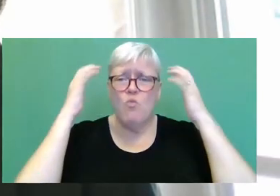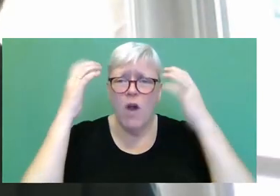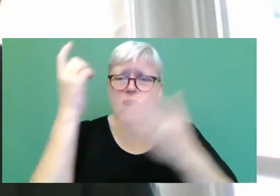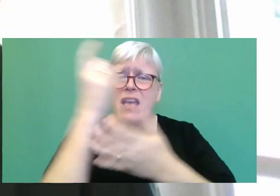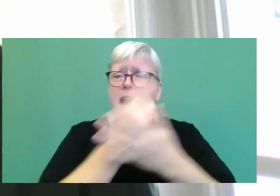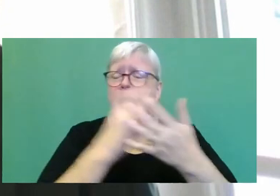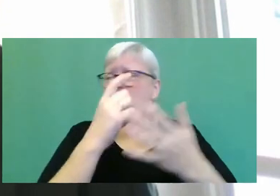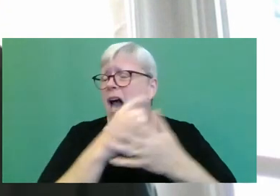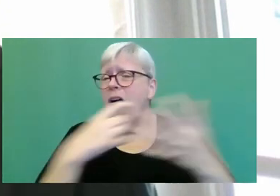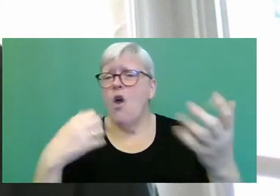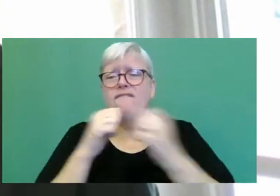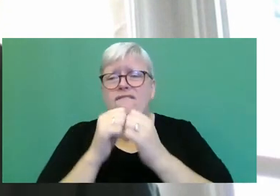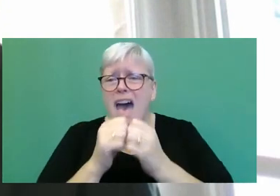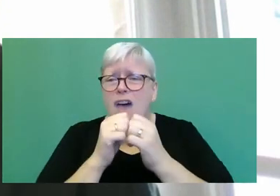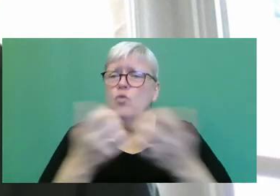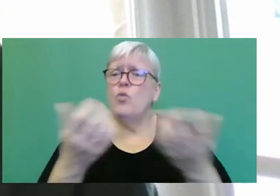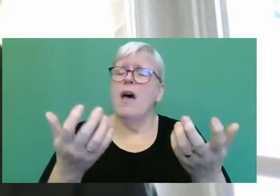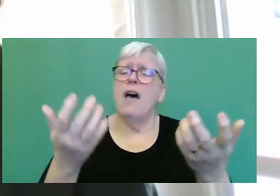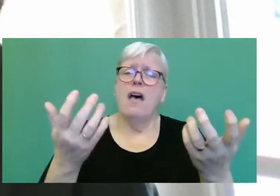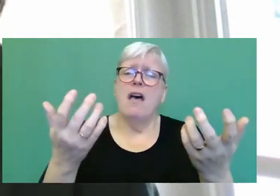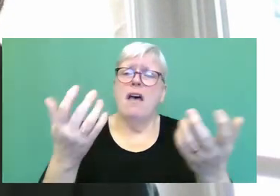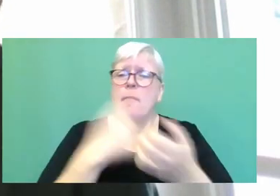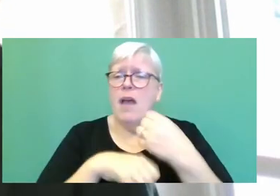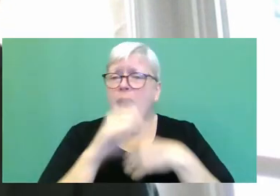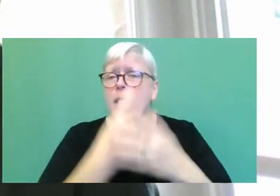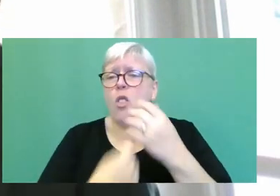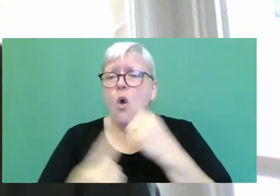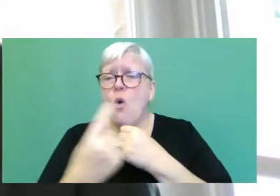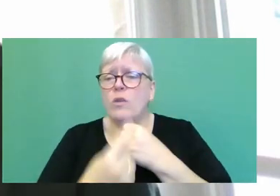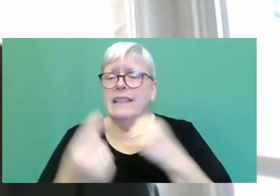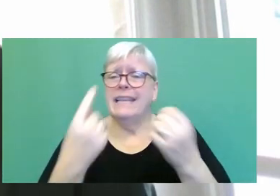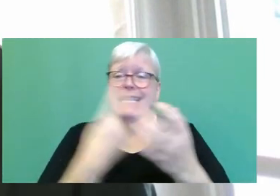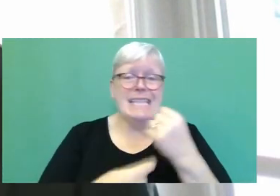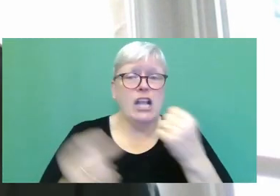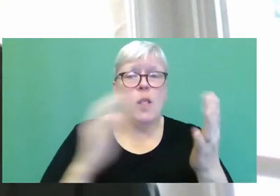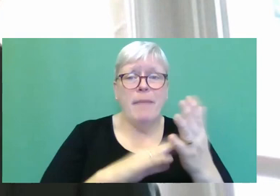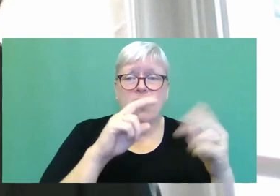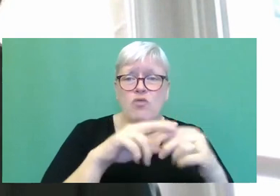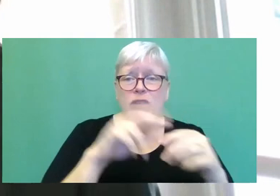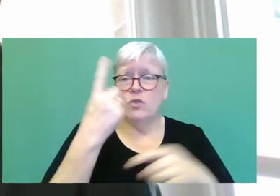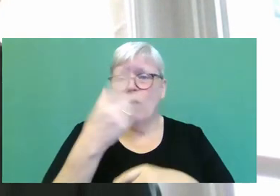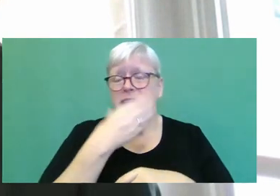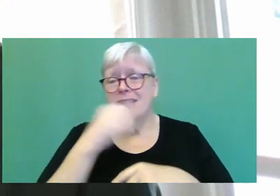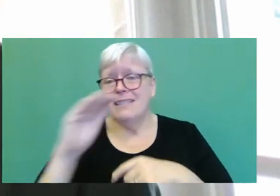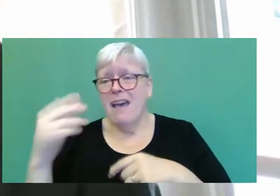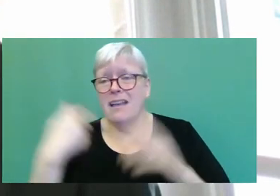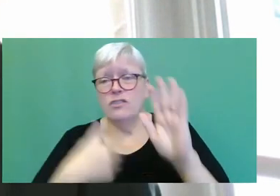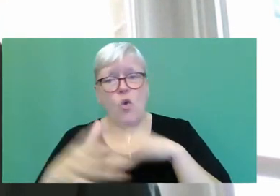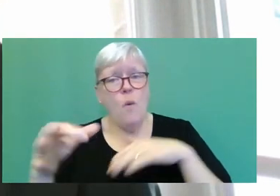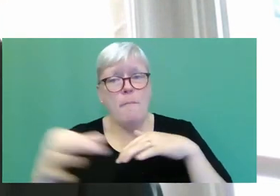She's worrying about being lonely. She's a single parent of an only son who's just about to go off and get married.